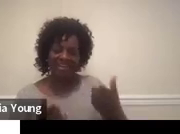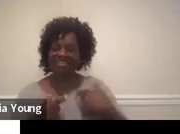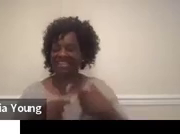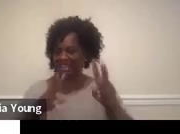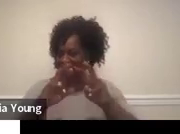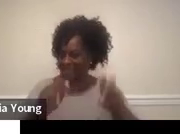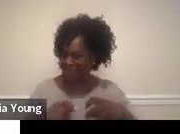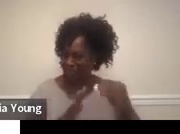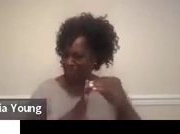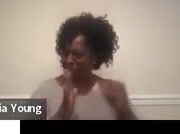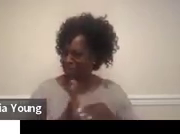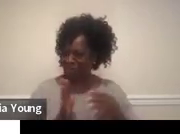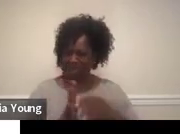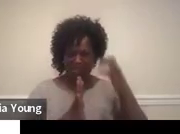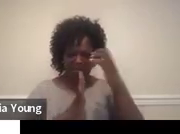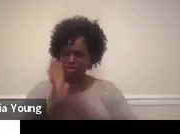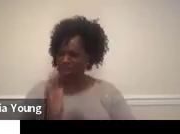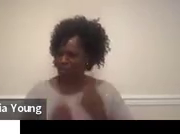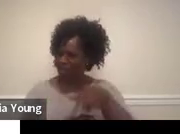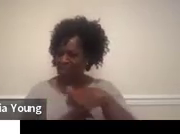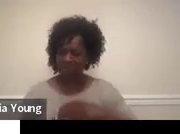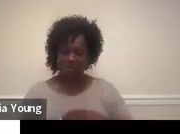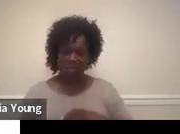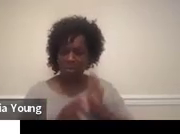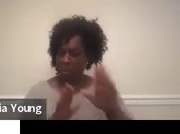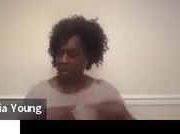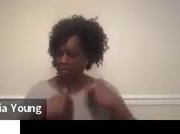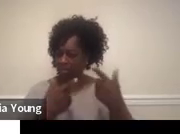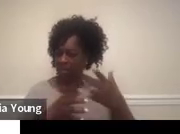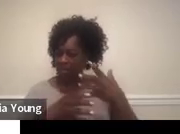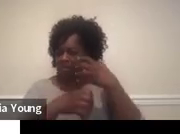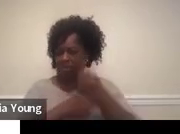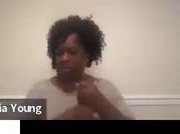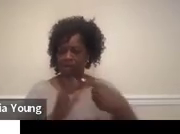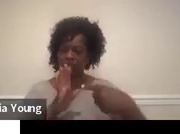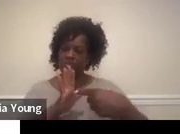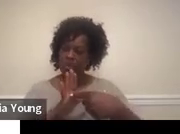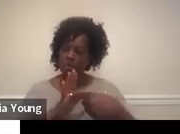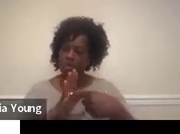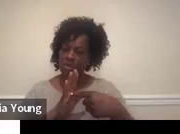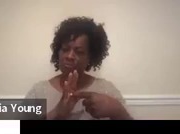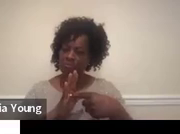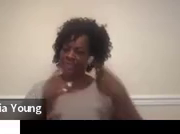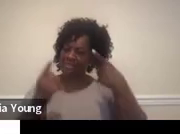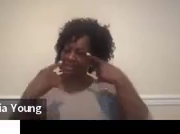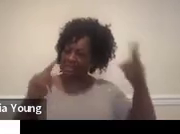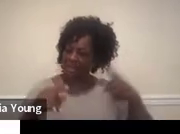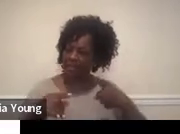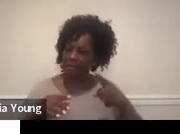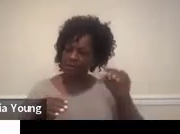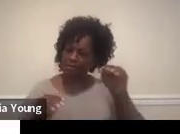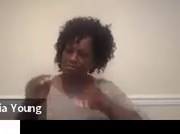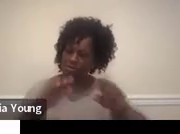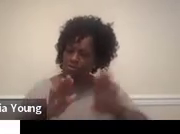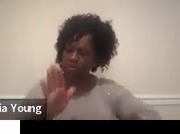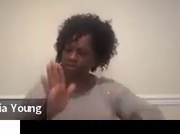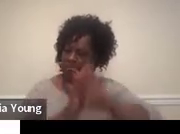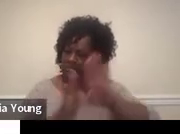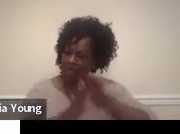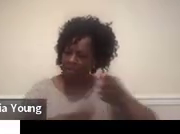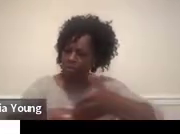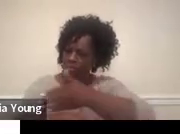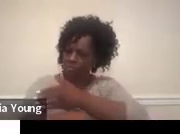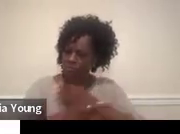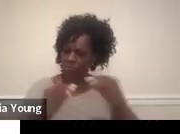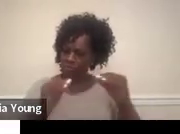happened. Why provide a summary? Because it shows movement towards those post-secondary goals. And the more